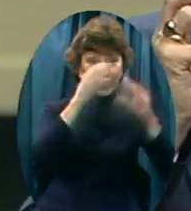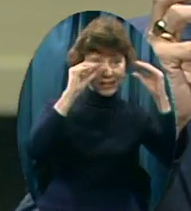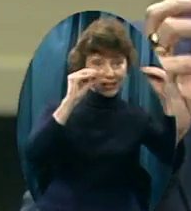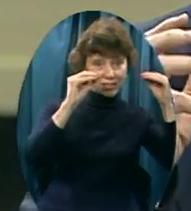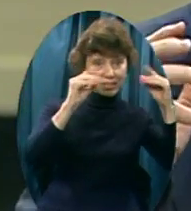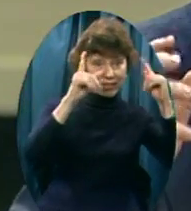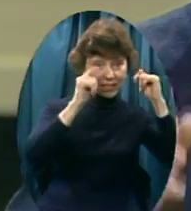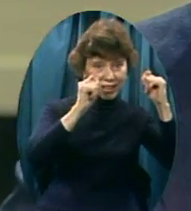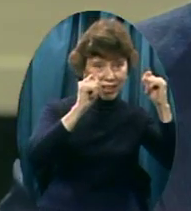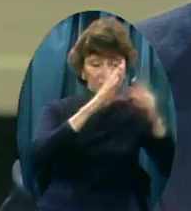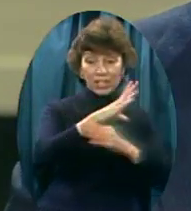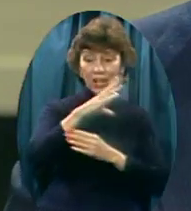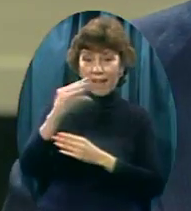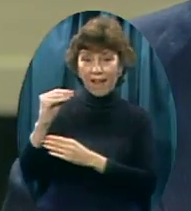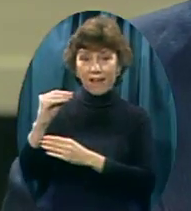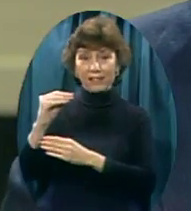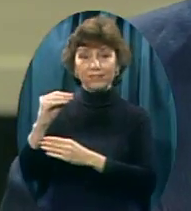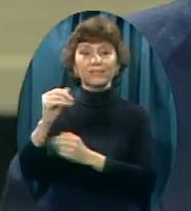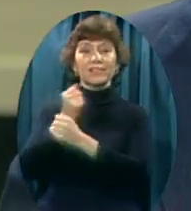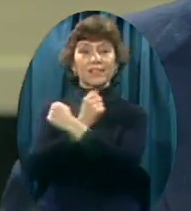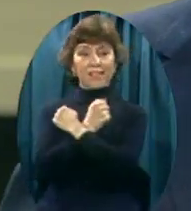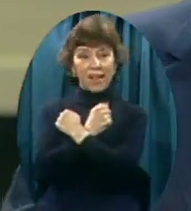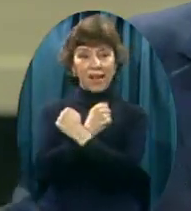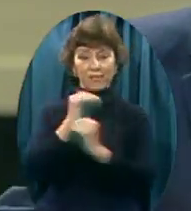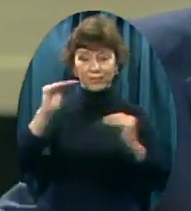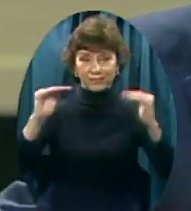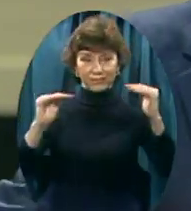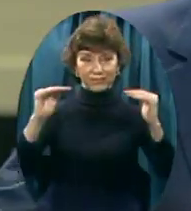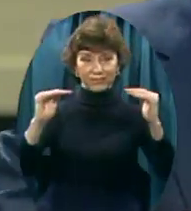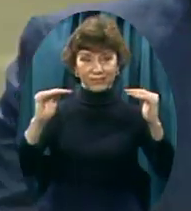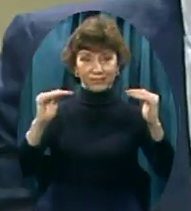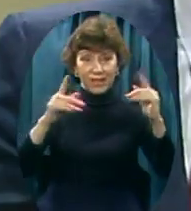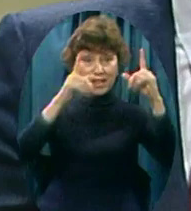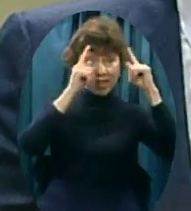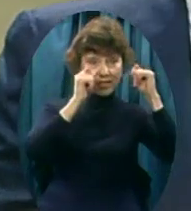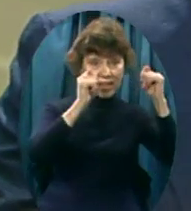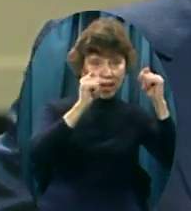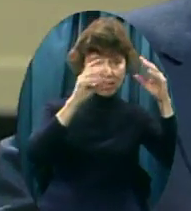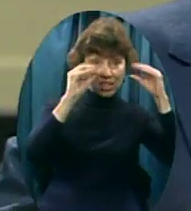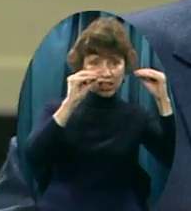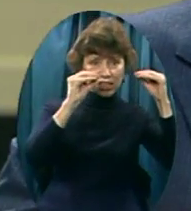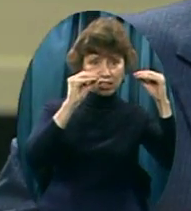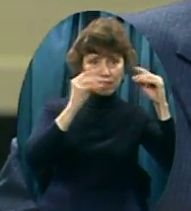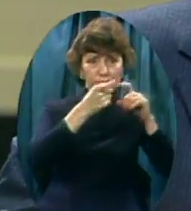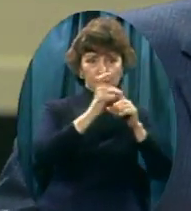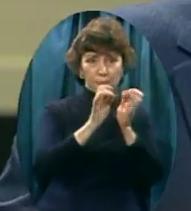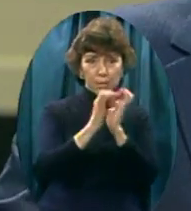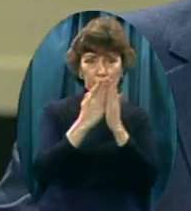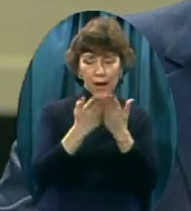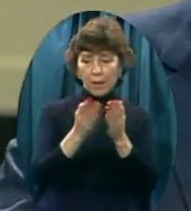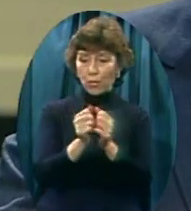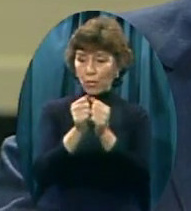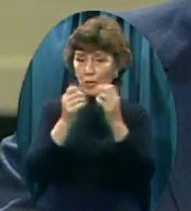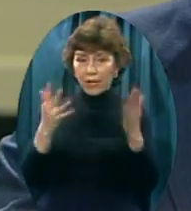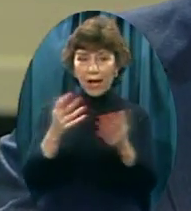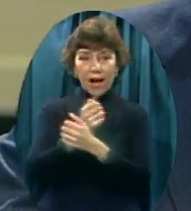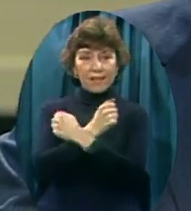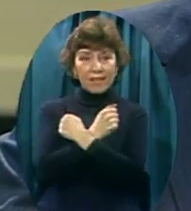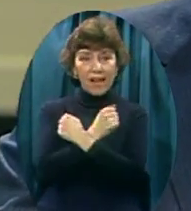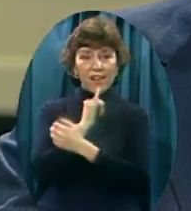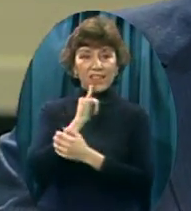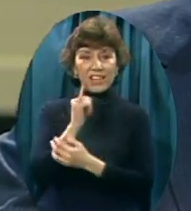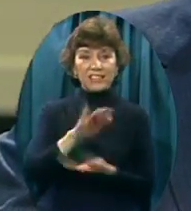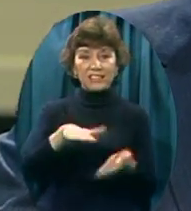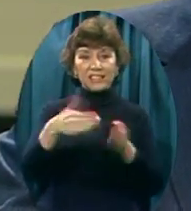divine agape love Theology without love Always leads to dead orthodoxy And there's nothing Deader than dead